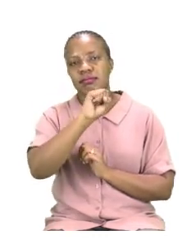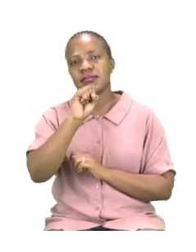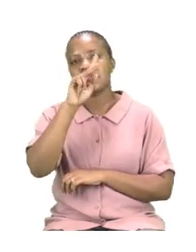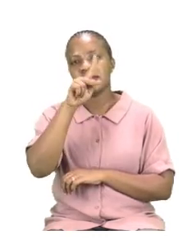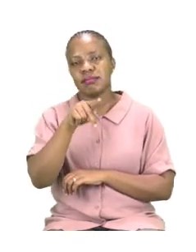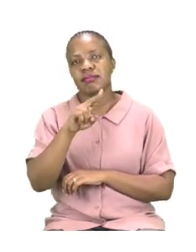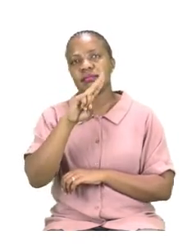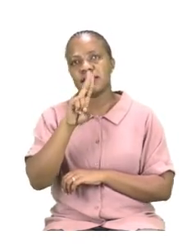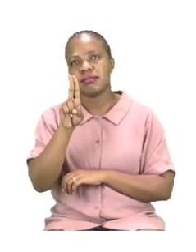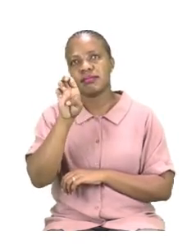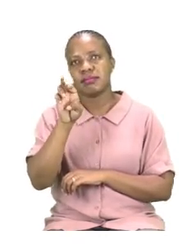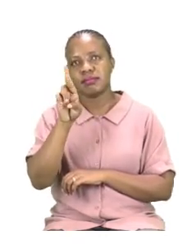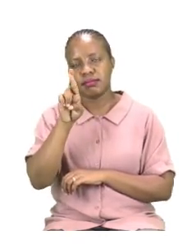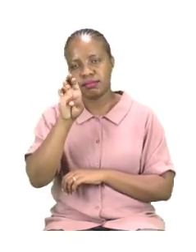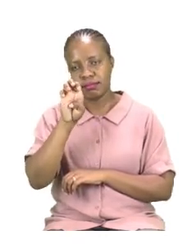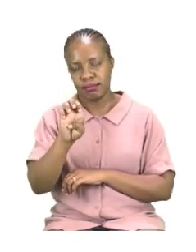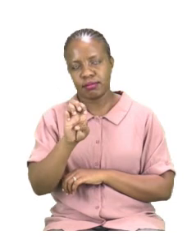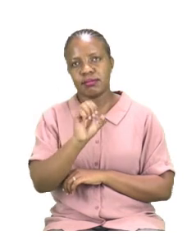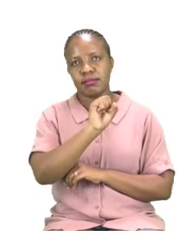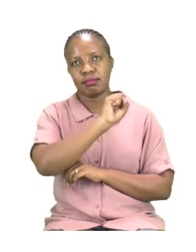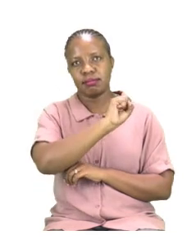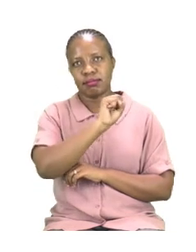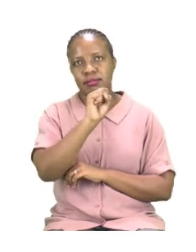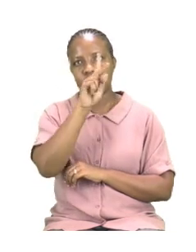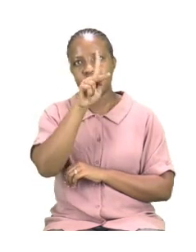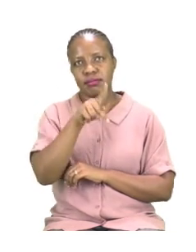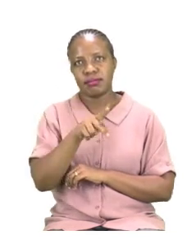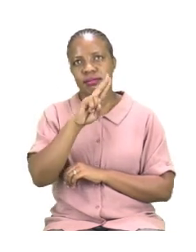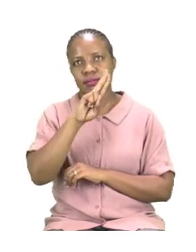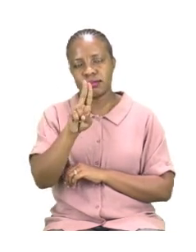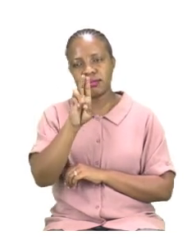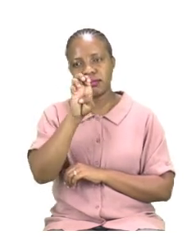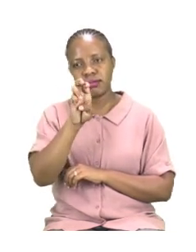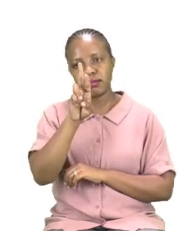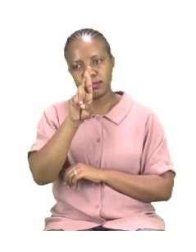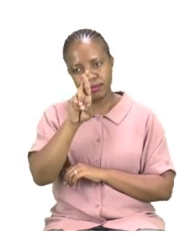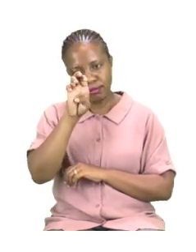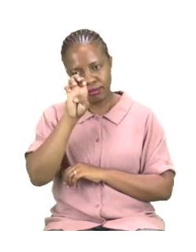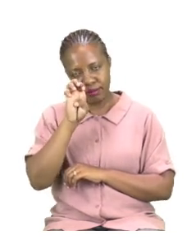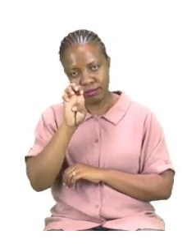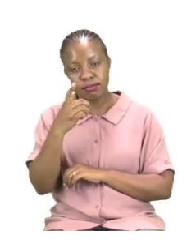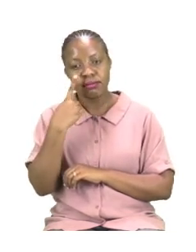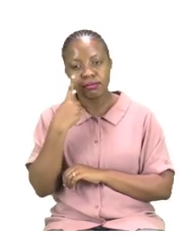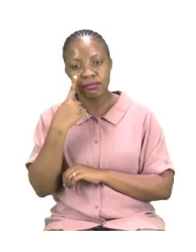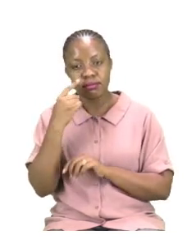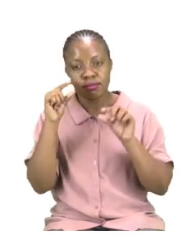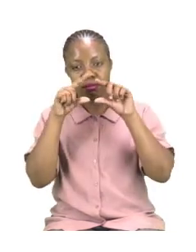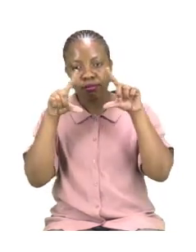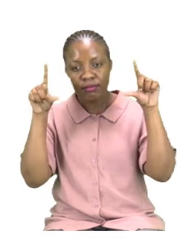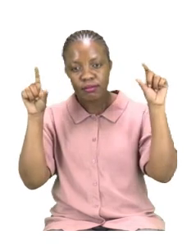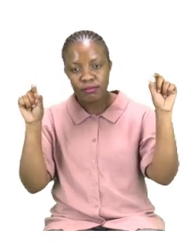Sphere. The word sphere is in the bottom there. And you can see that it is S